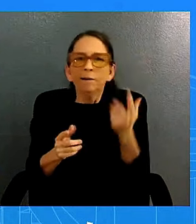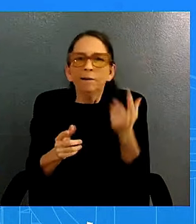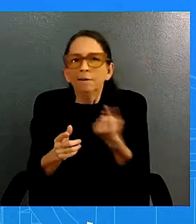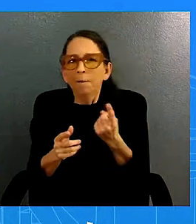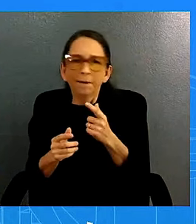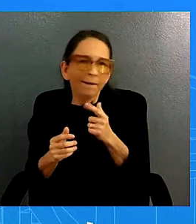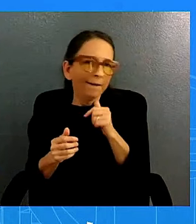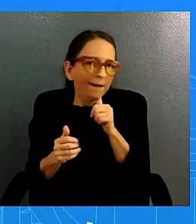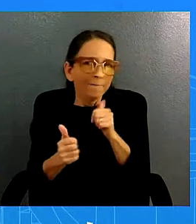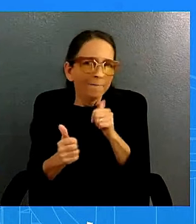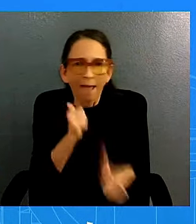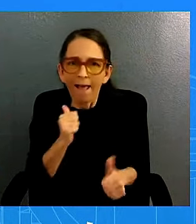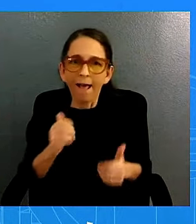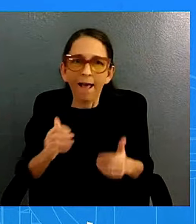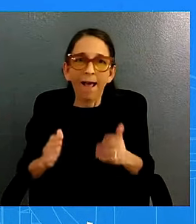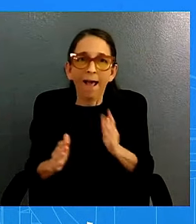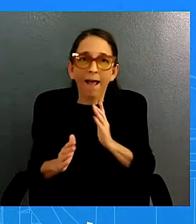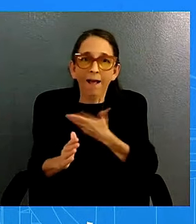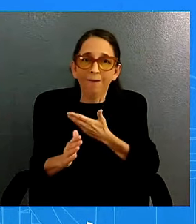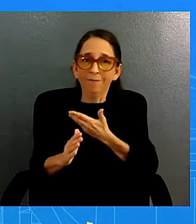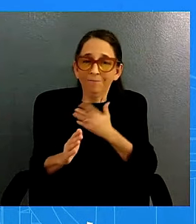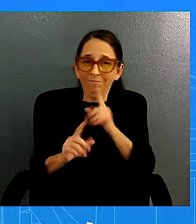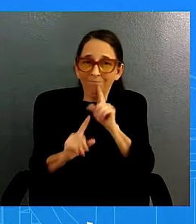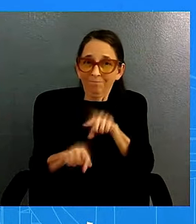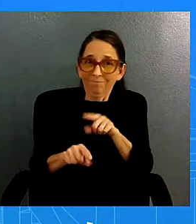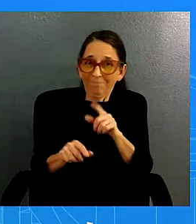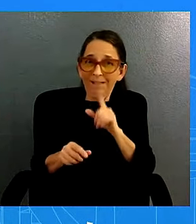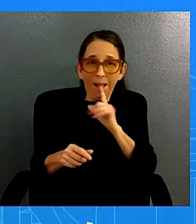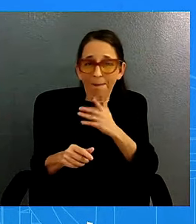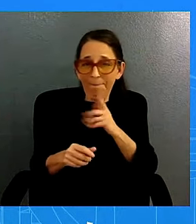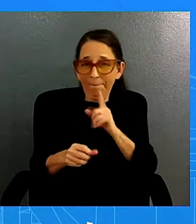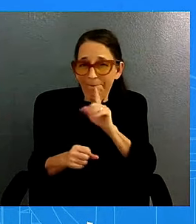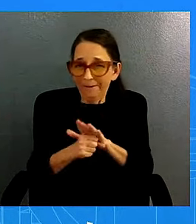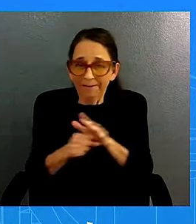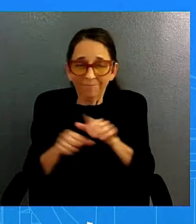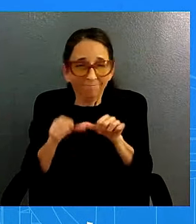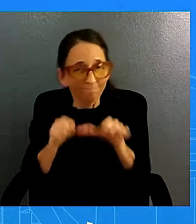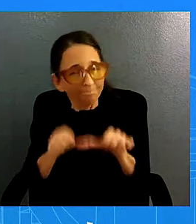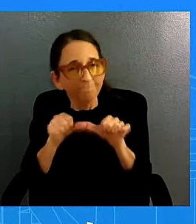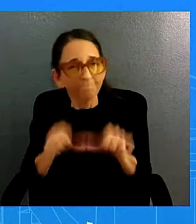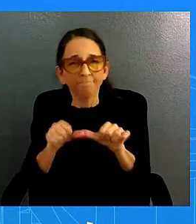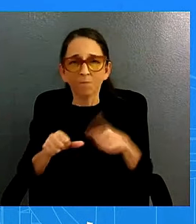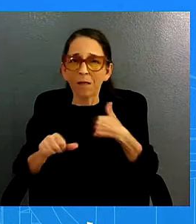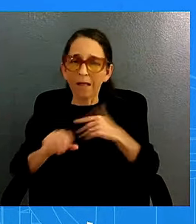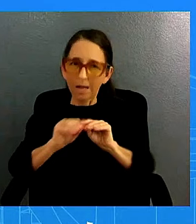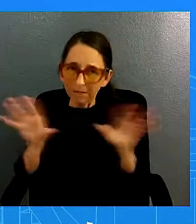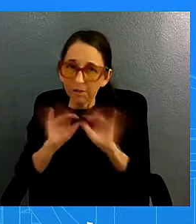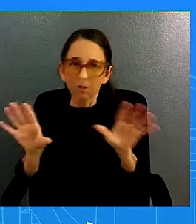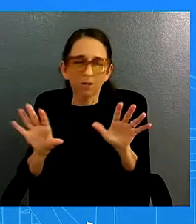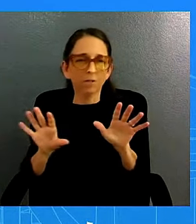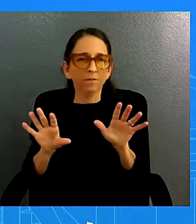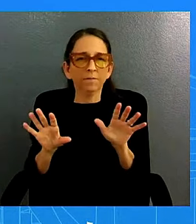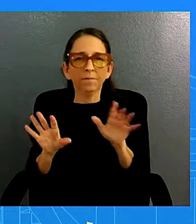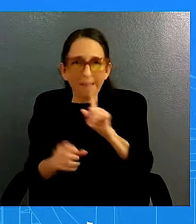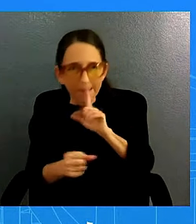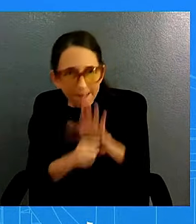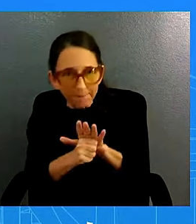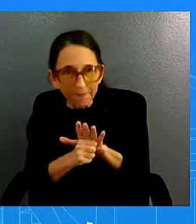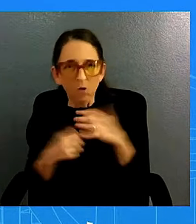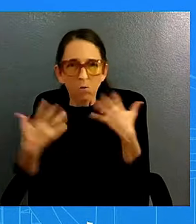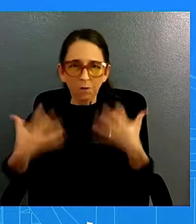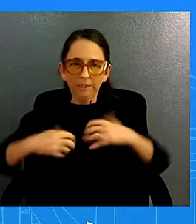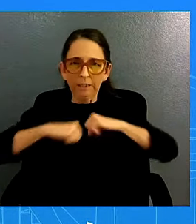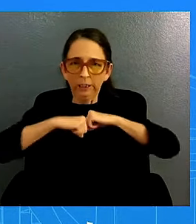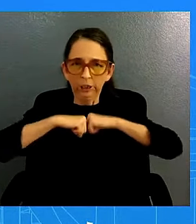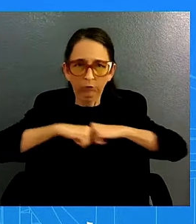-eyed we are uh committed to israel's security that is ironclad our policy has not changed uh we believe israel